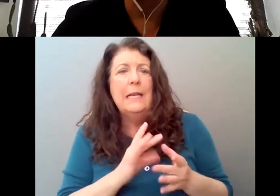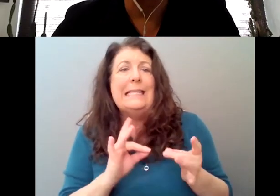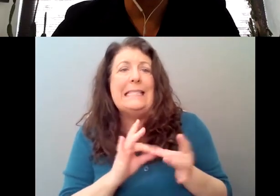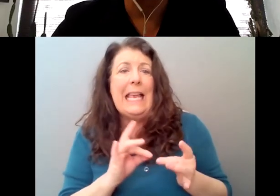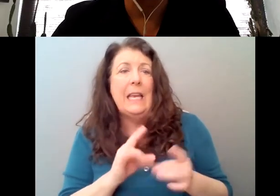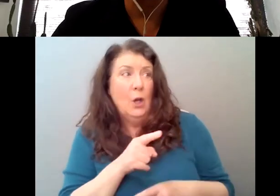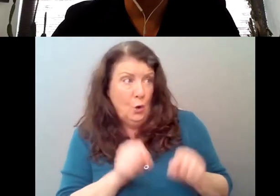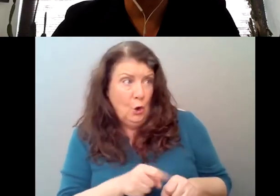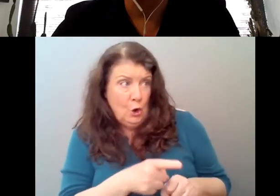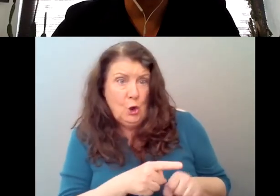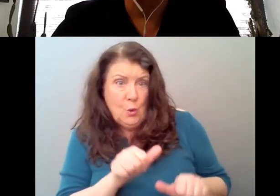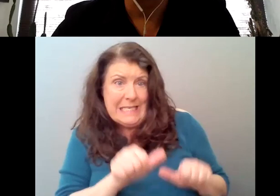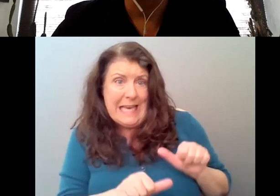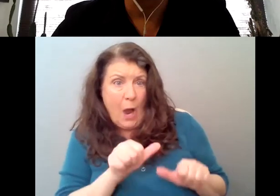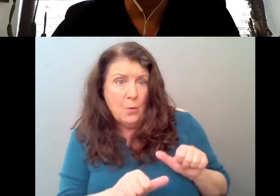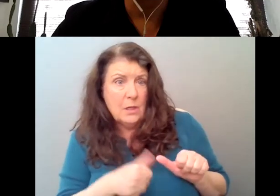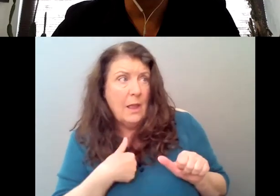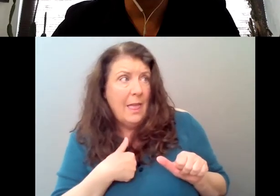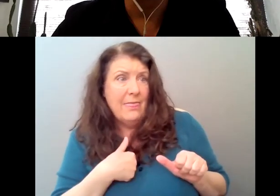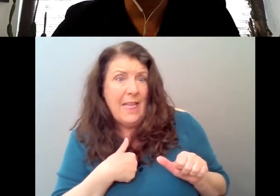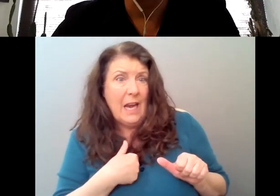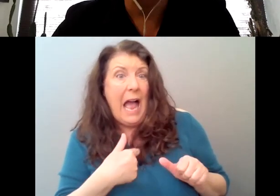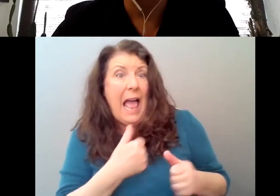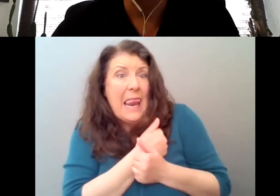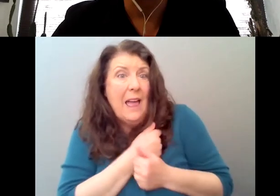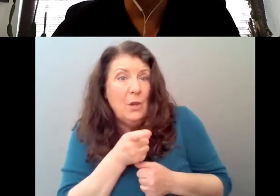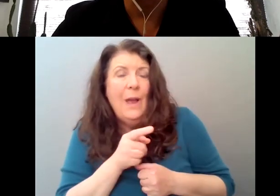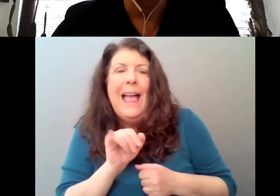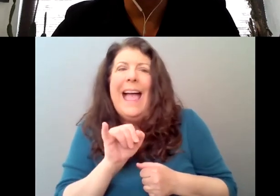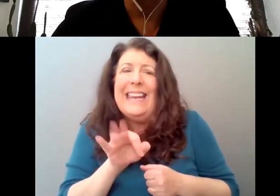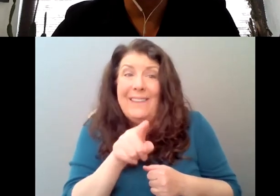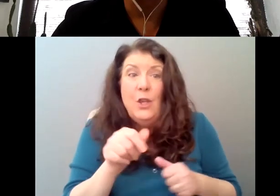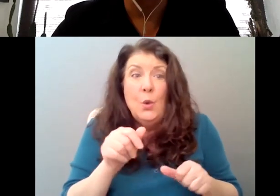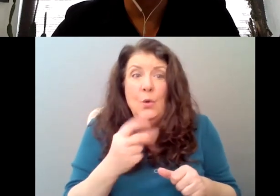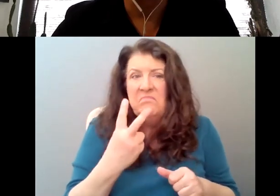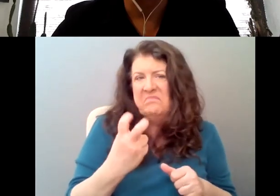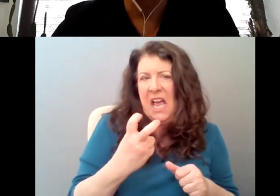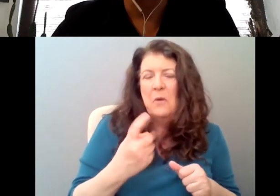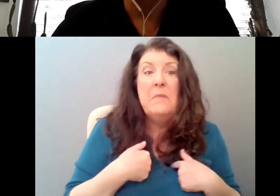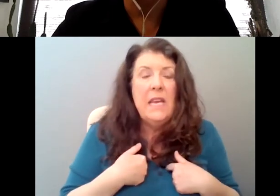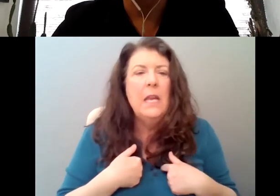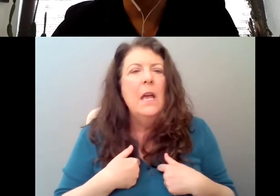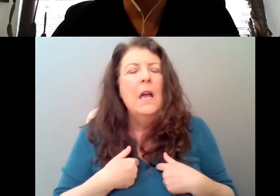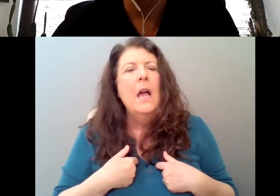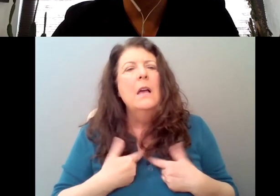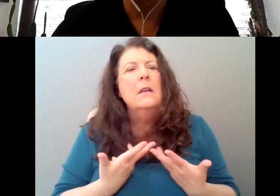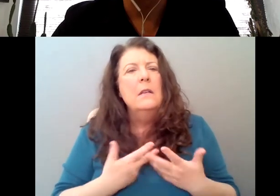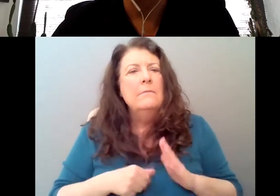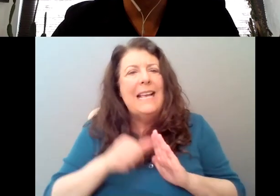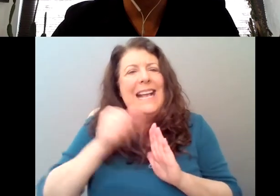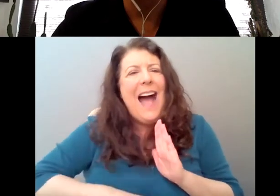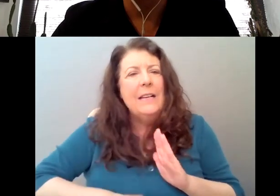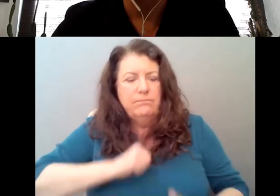you doubt me, cut me open like a bird and you'll, and, and you'll find if, like, if you cut a bird open, you